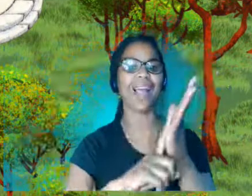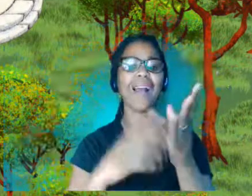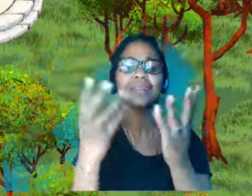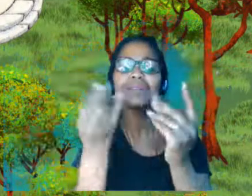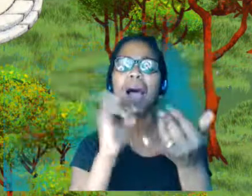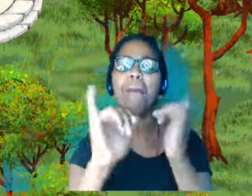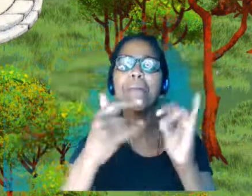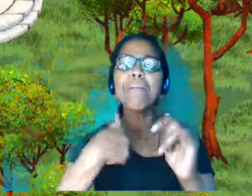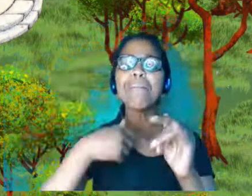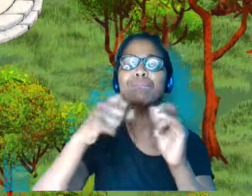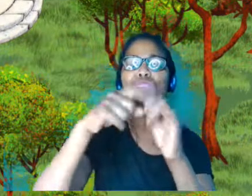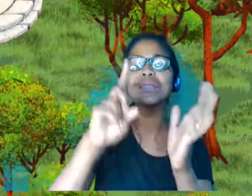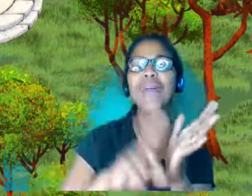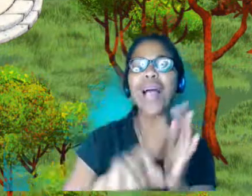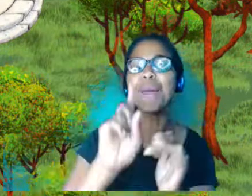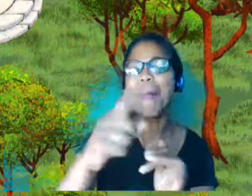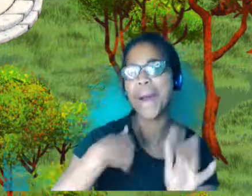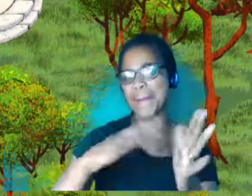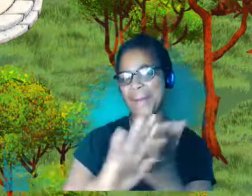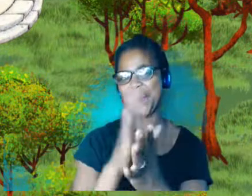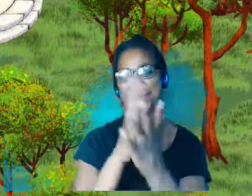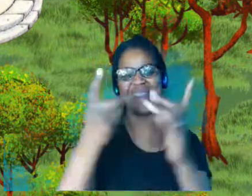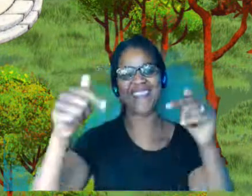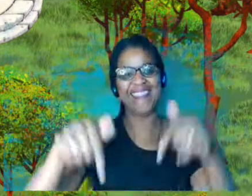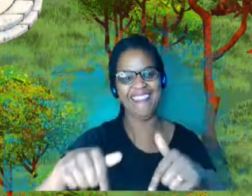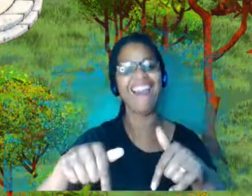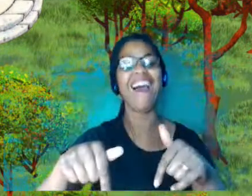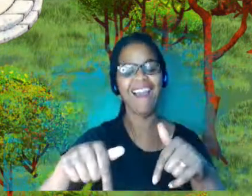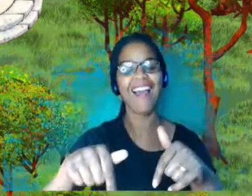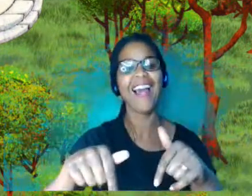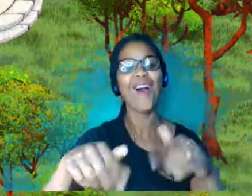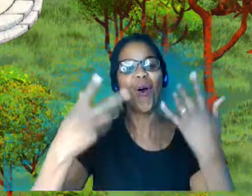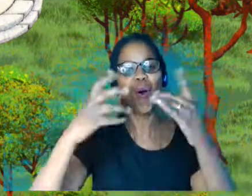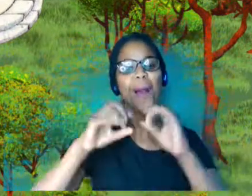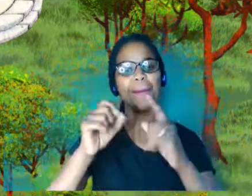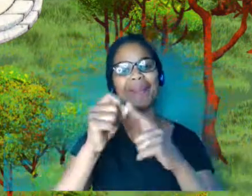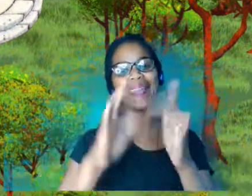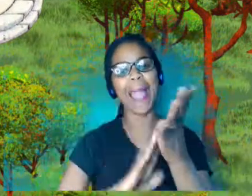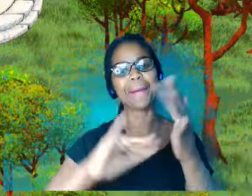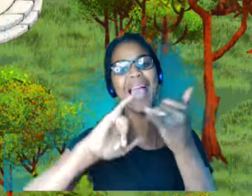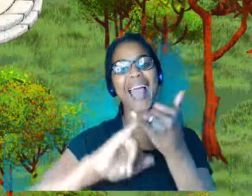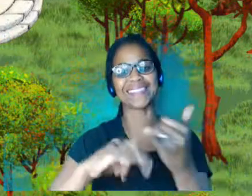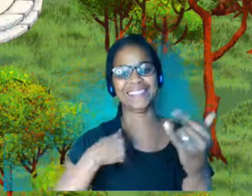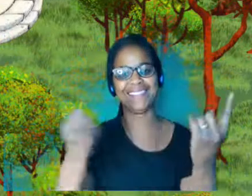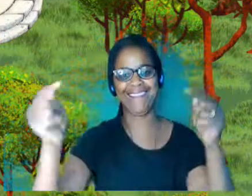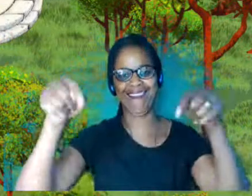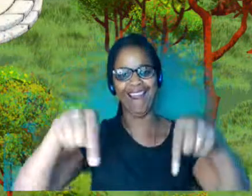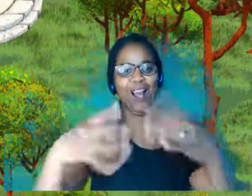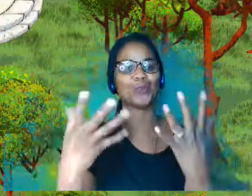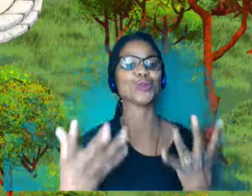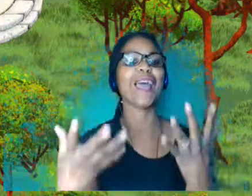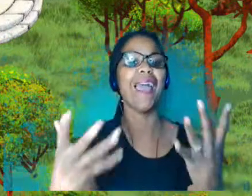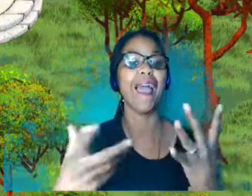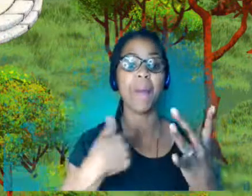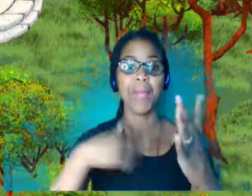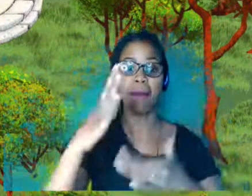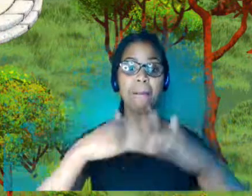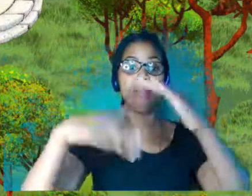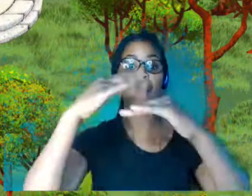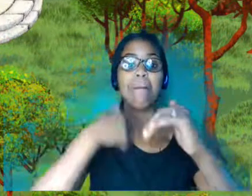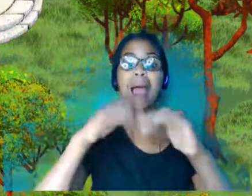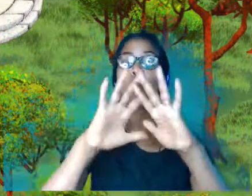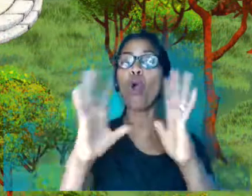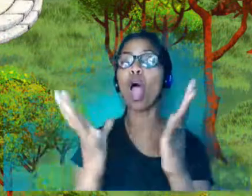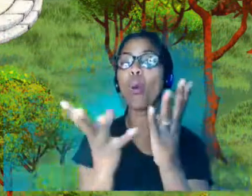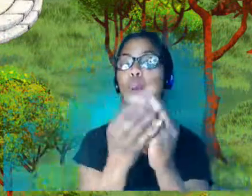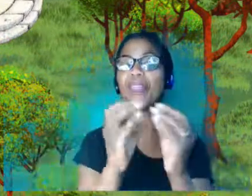as a member of PMS with you in my world. And I could not have built this world without the wonderful Brian. So I'm going to